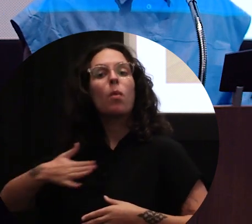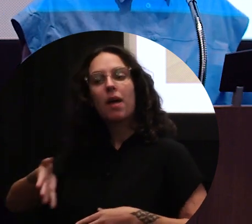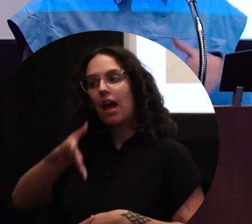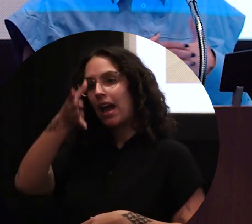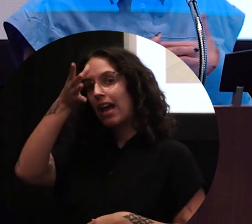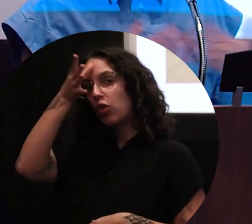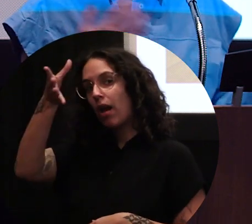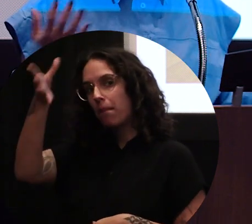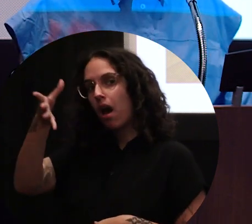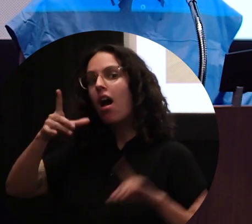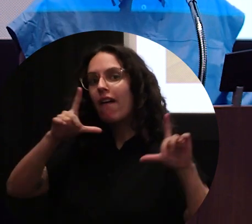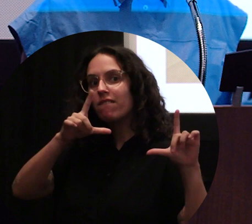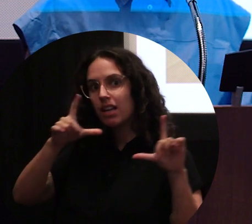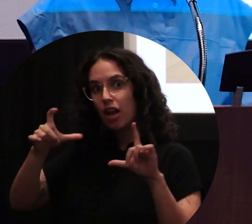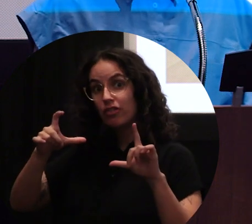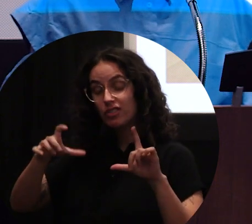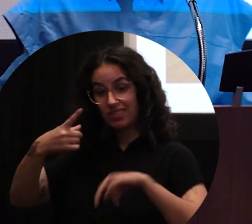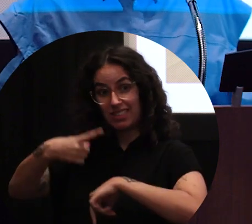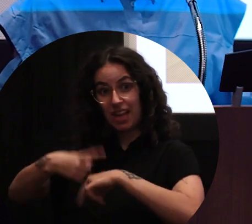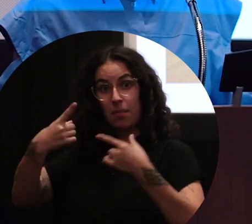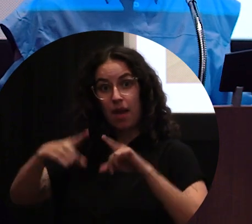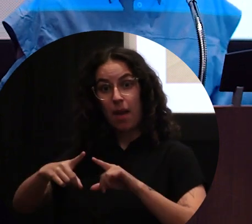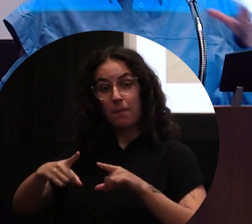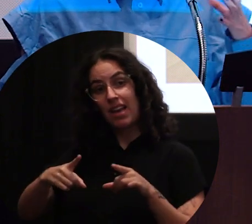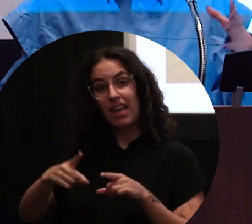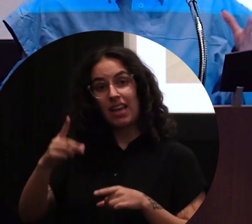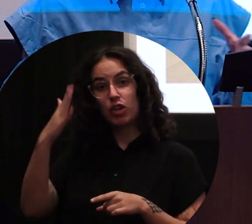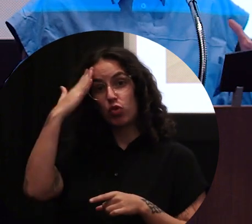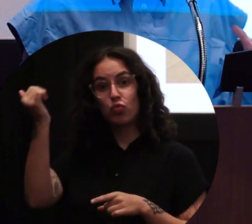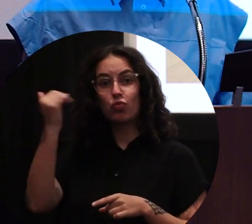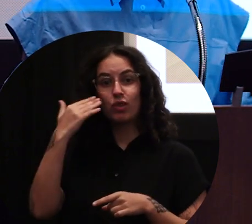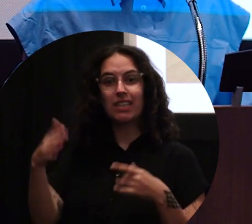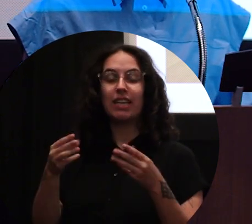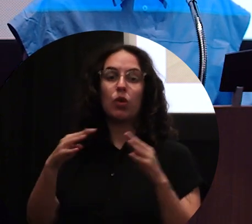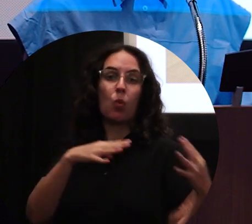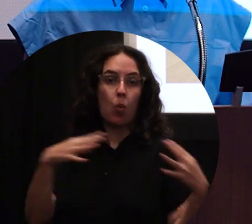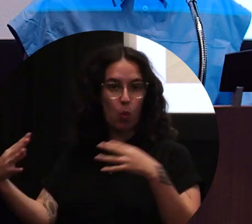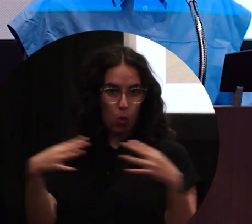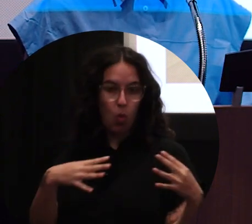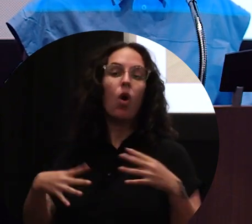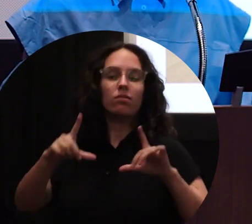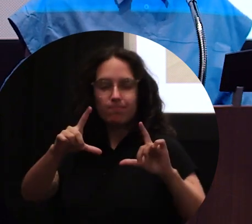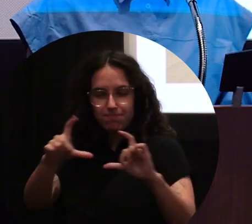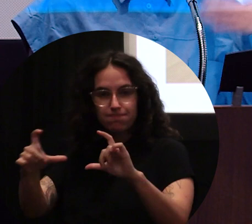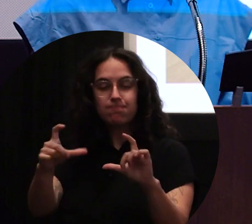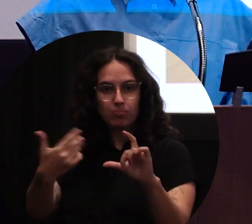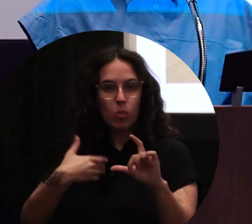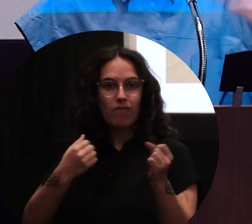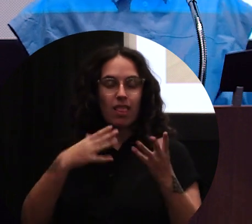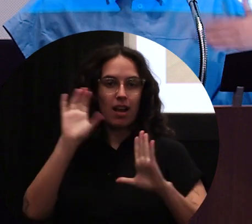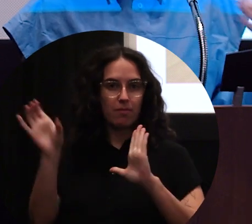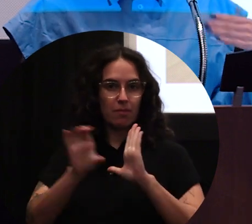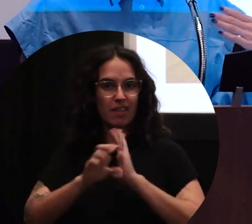during the time when there was a Korean War. And so there's a lot of photographs that we have photographs our family. And I really, for